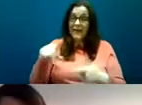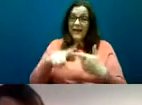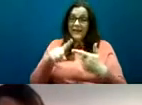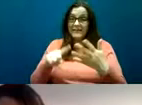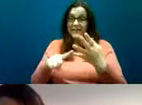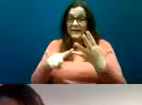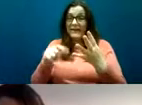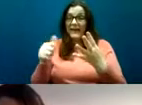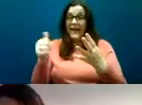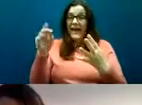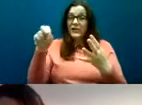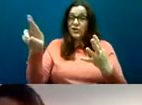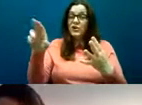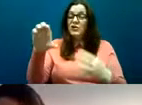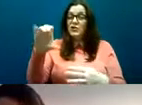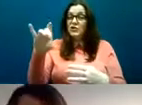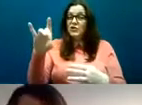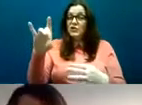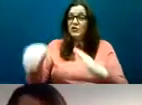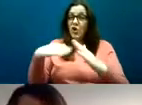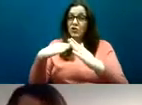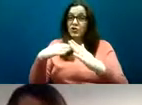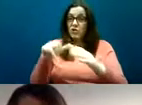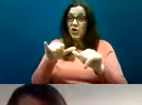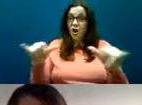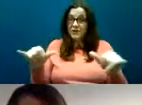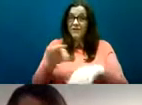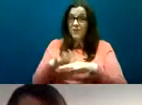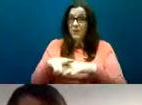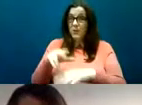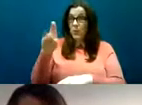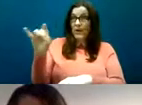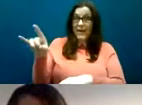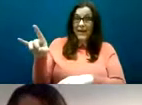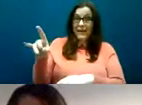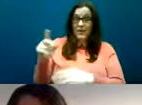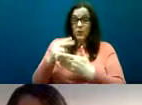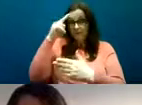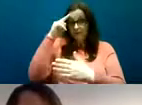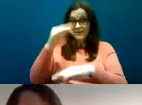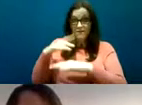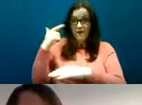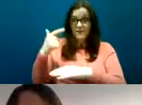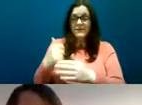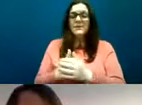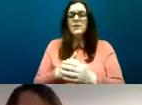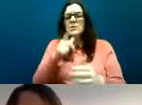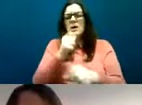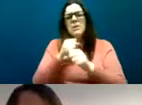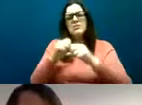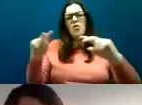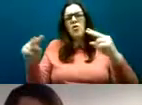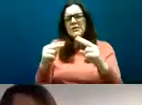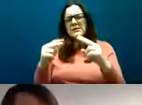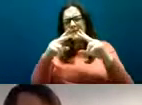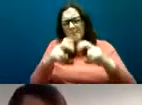idea of autism and homelessness and we had some really good partners in this research